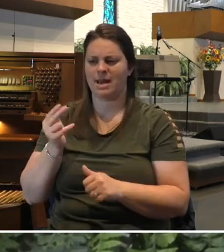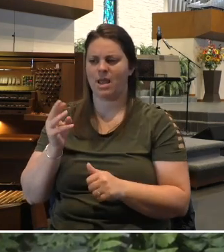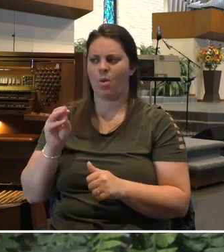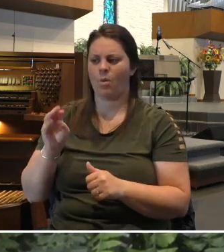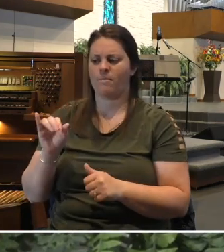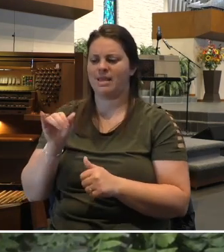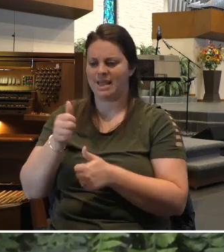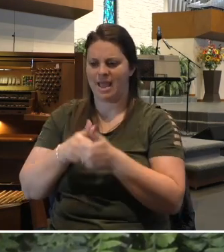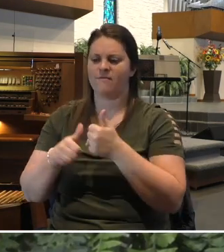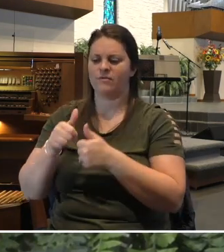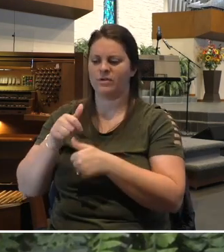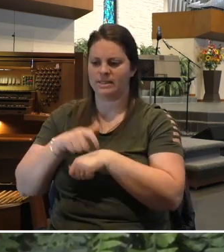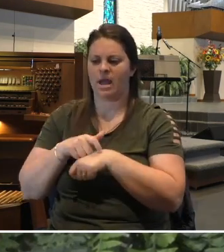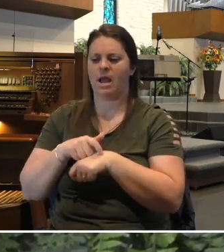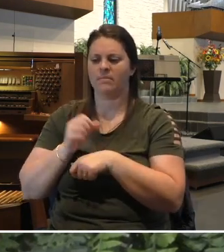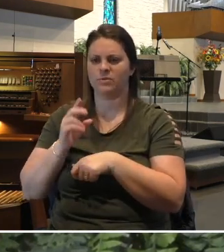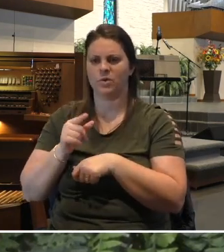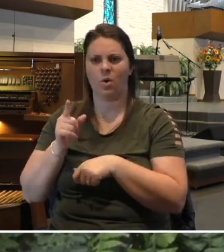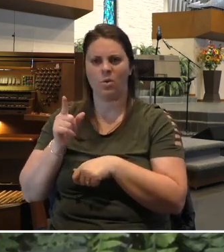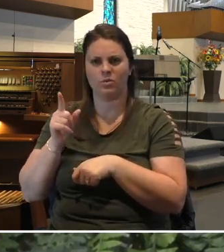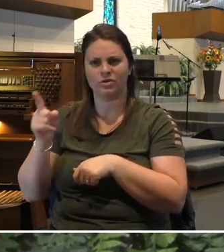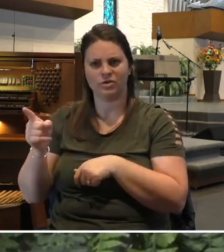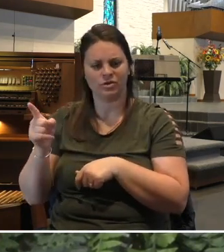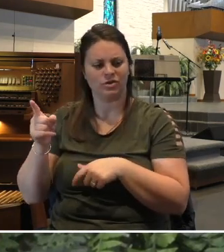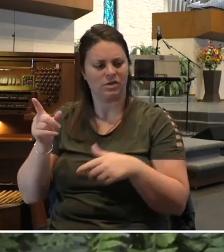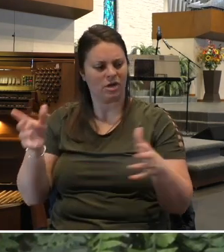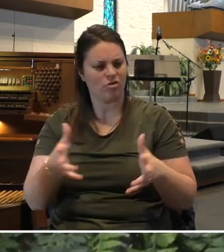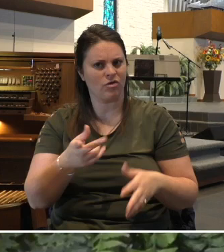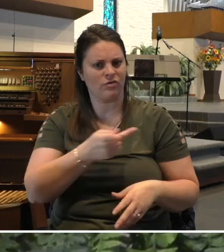And so she encourages them, no, start again.